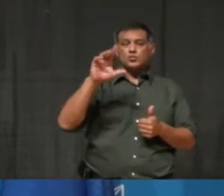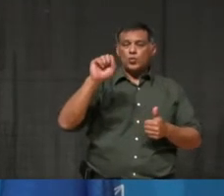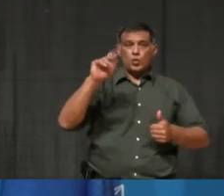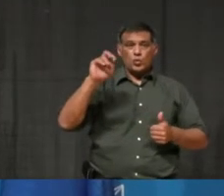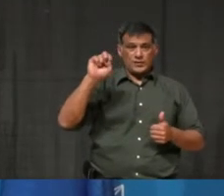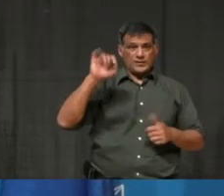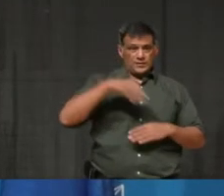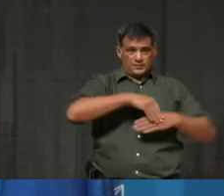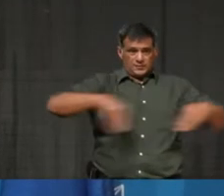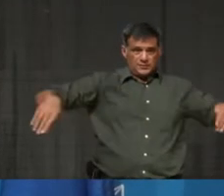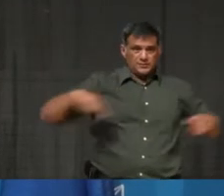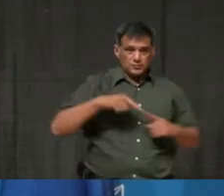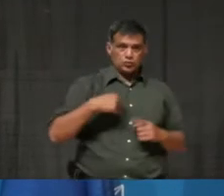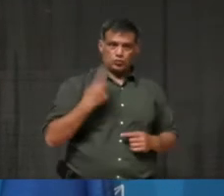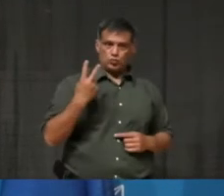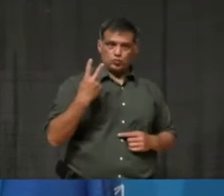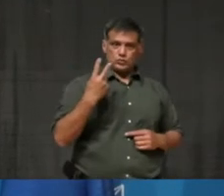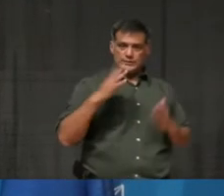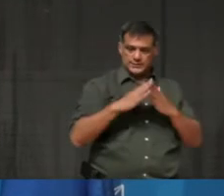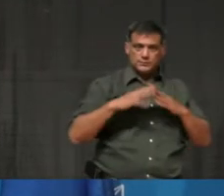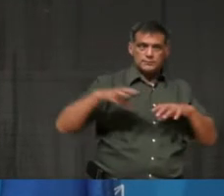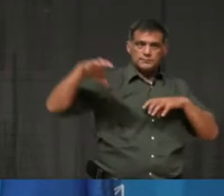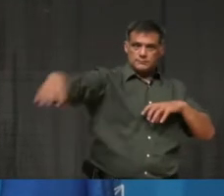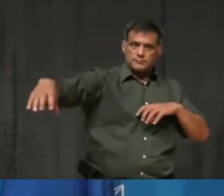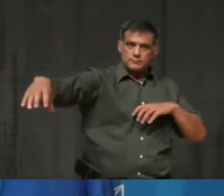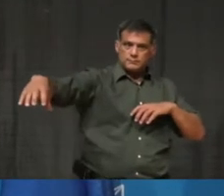I'm a father. I'm a neighbour.